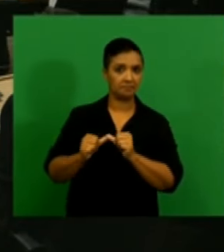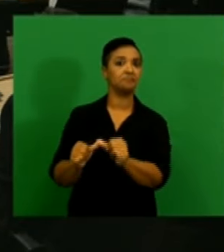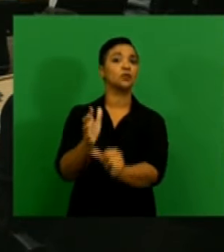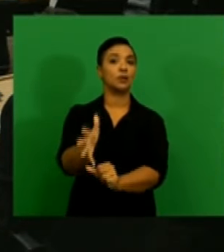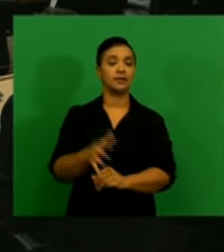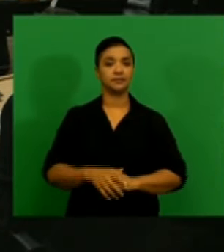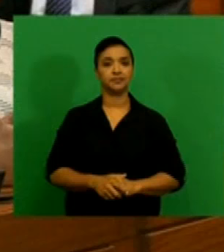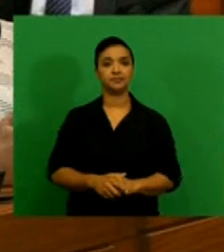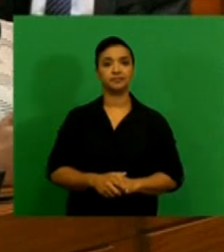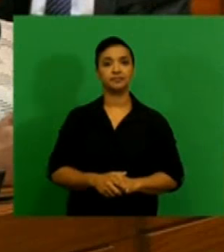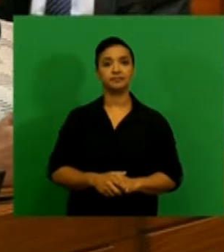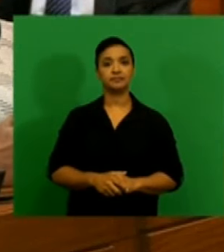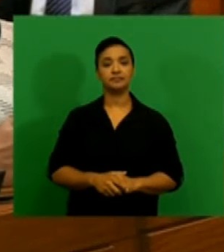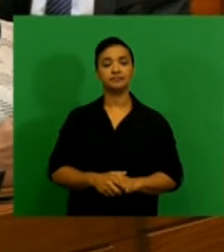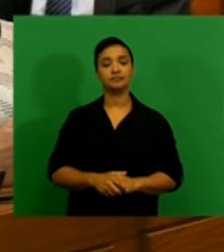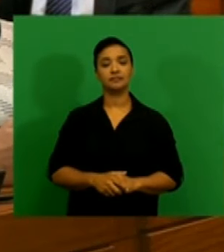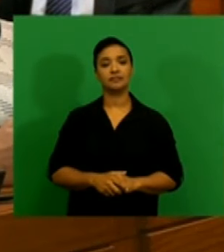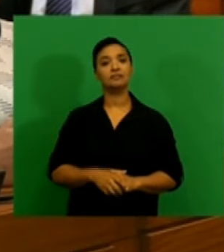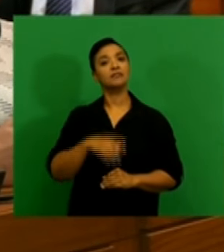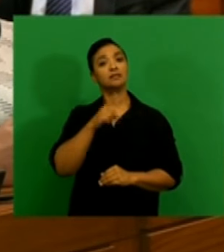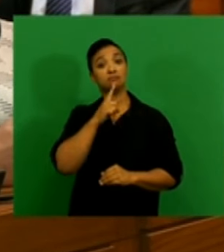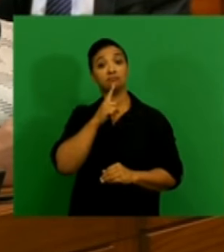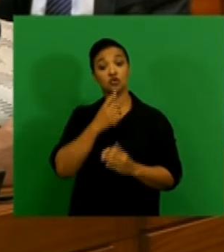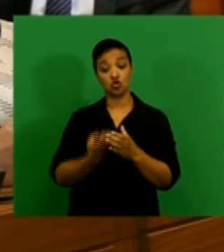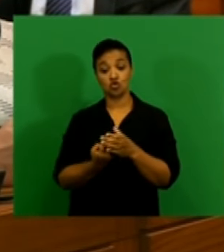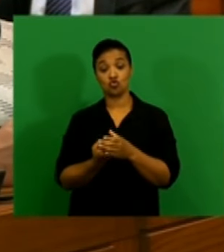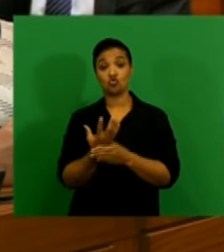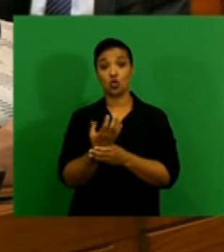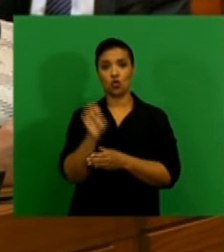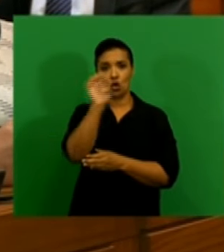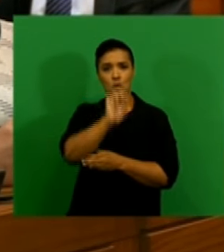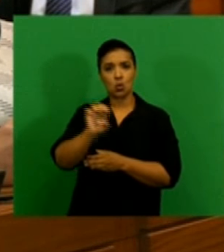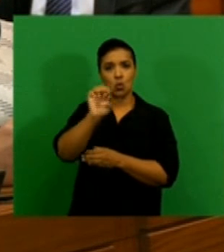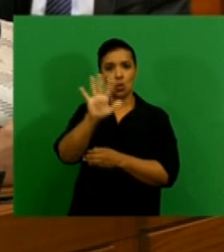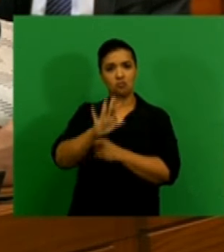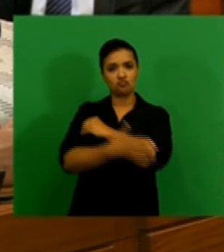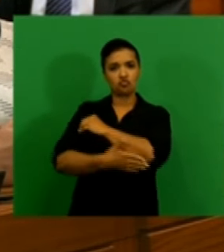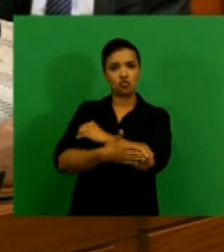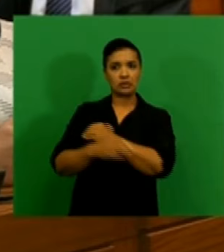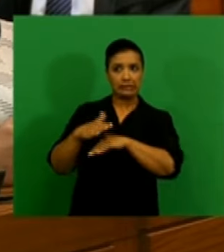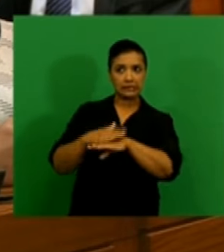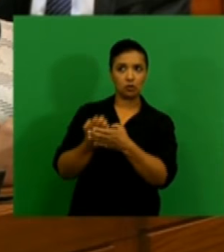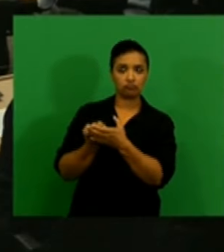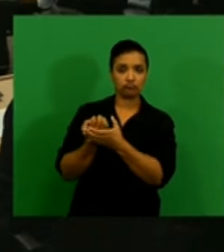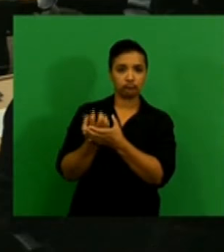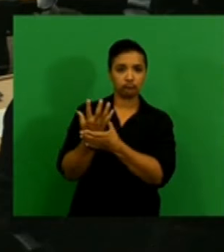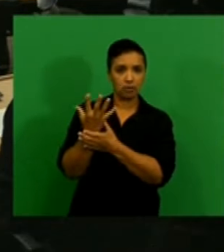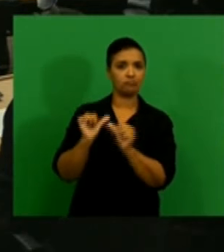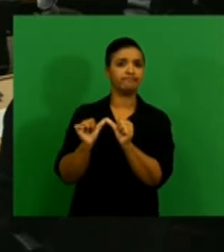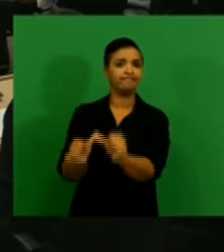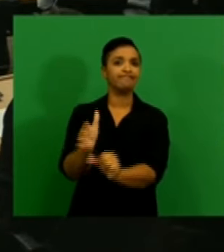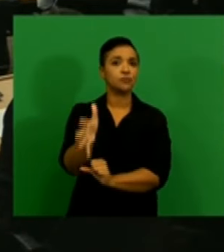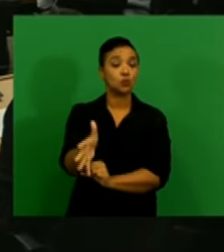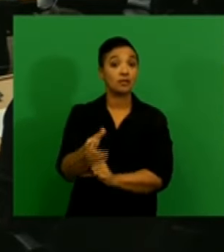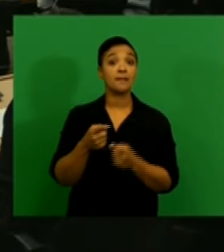The steady but slow growth recovery in the eurozone is expected to continue, but